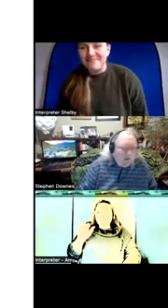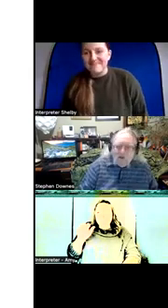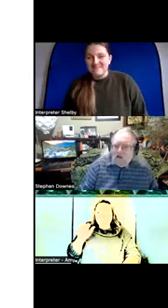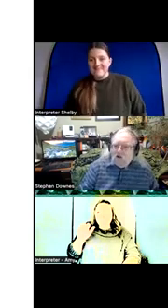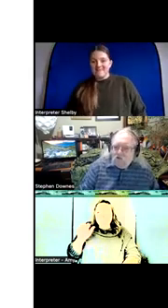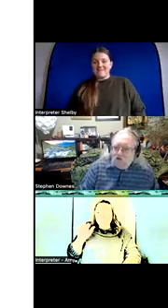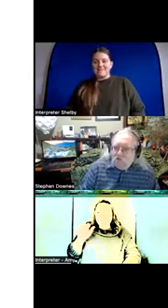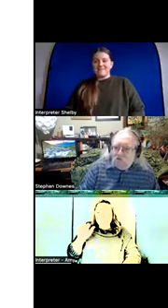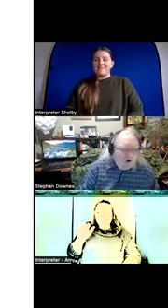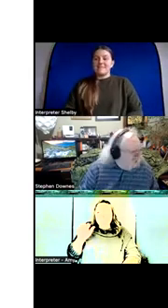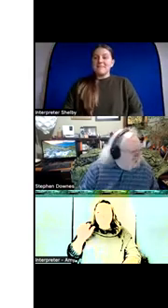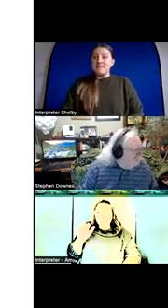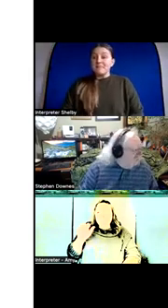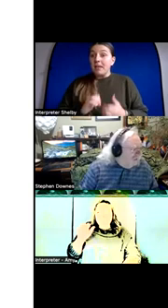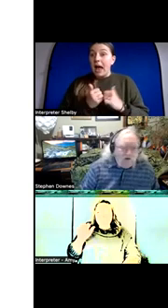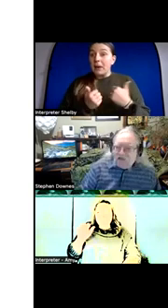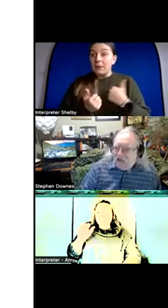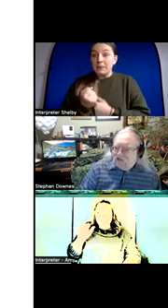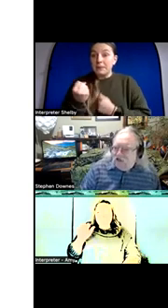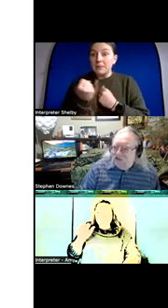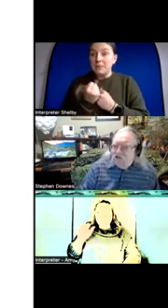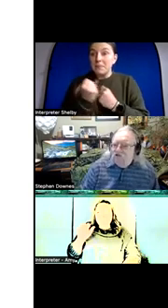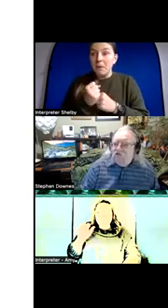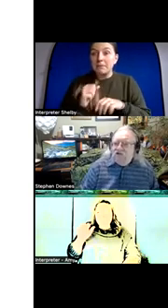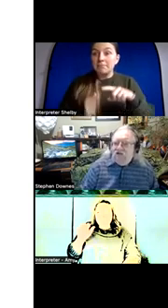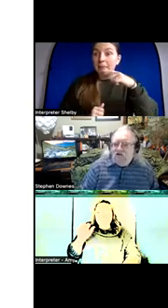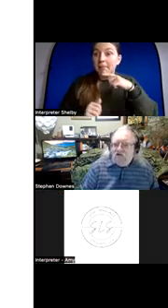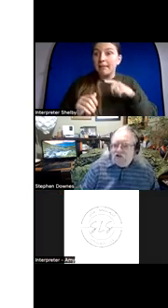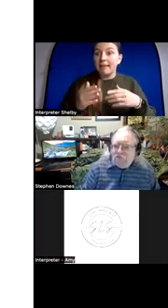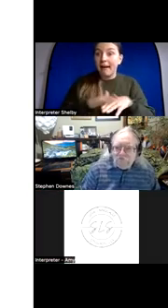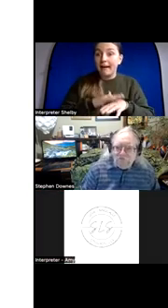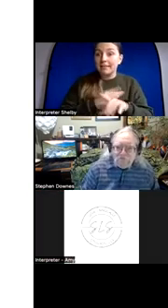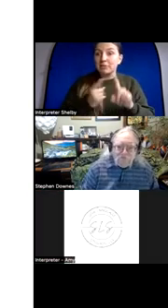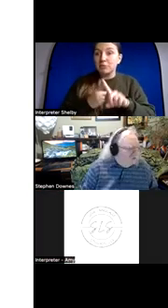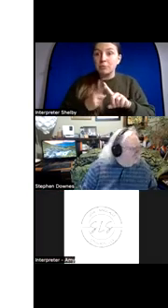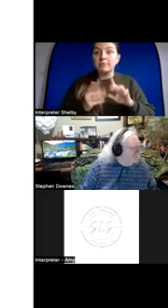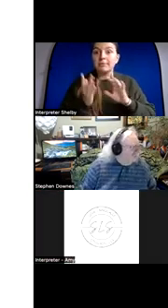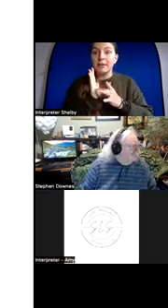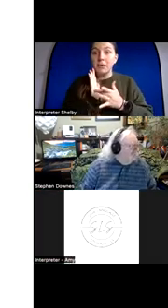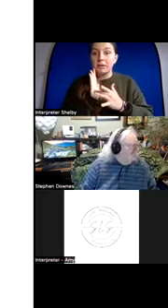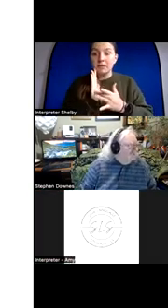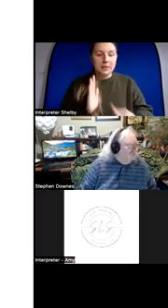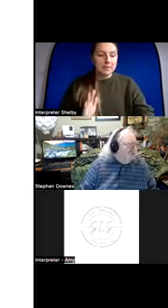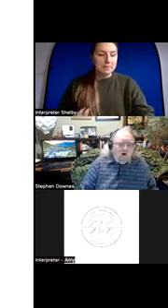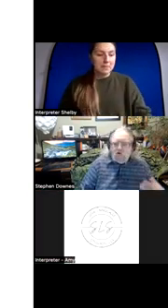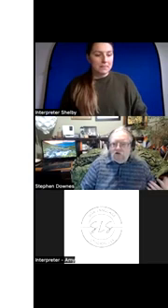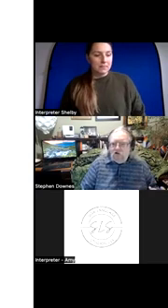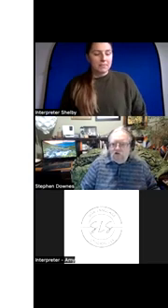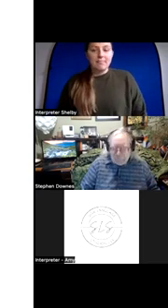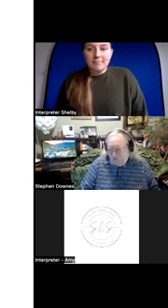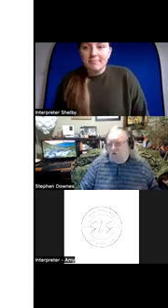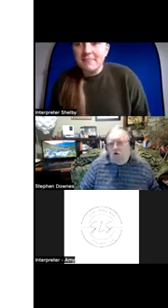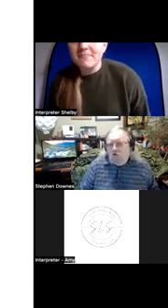how do we support public access to the technology these are all